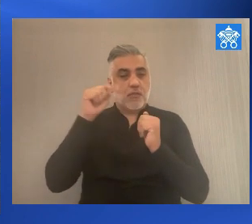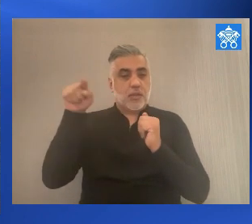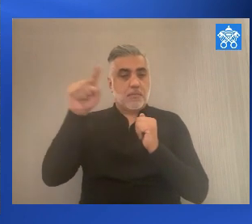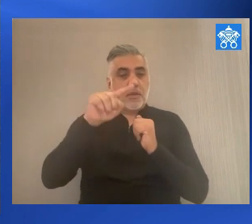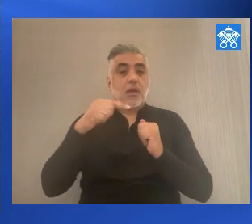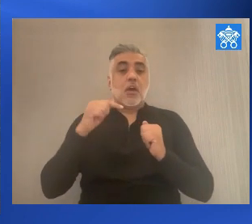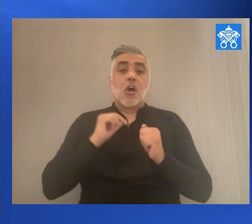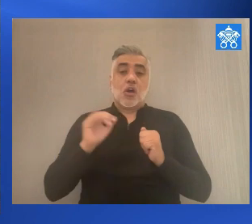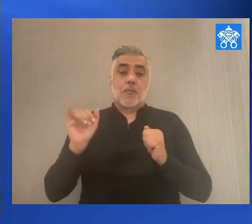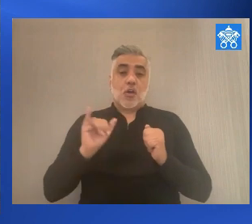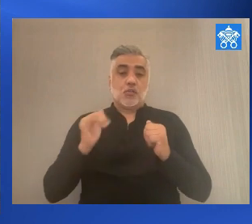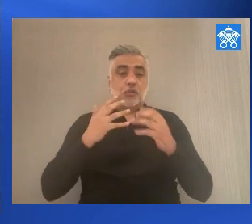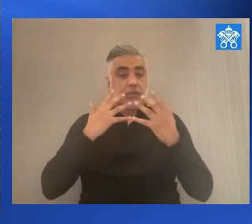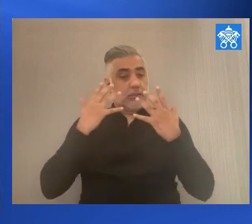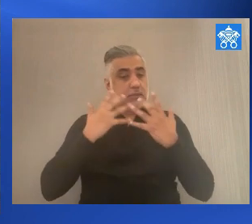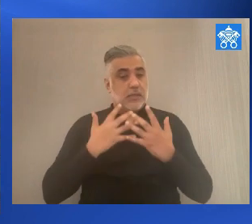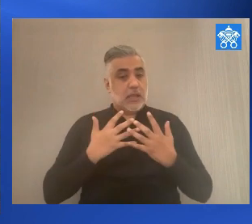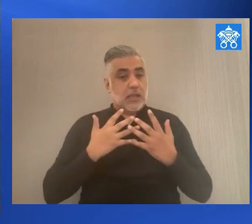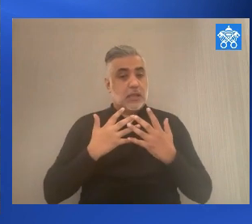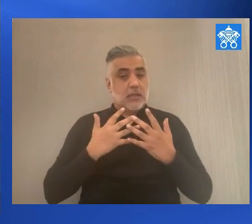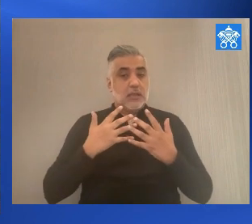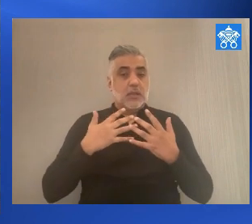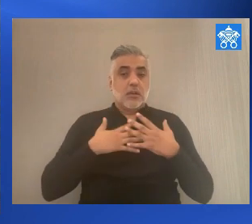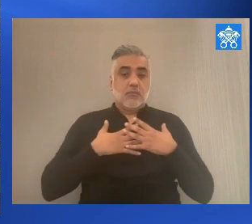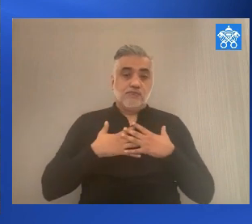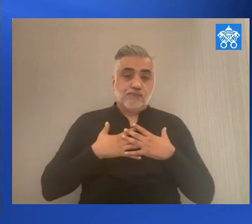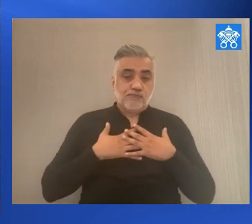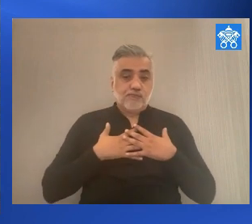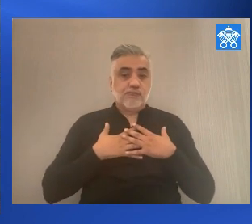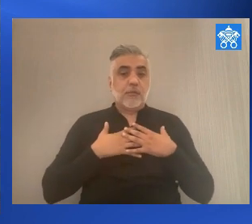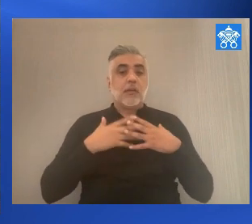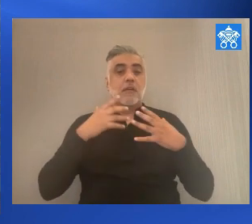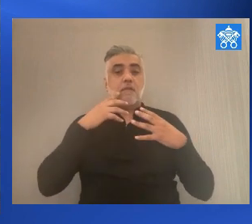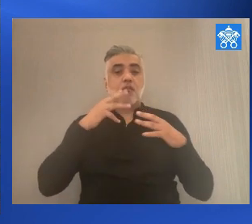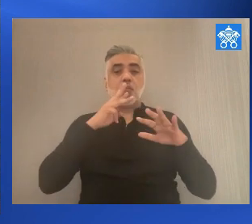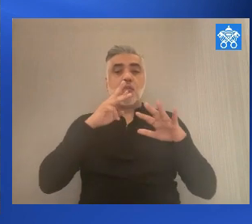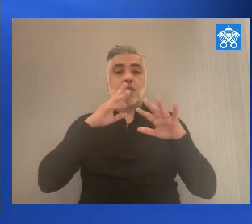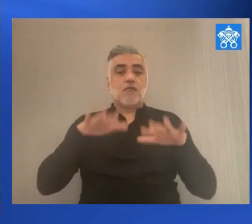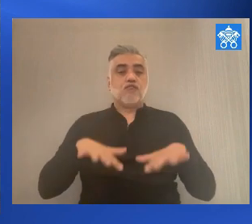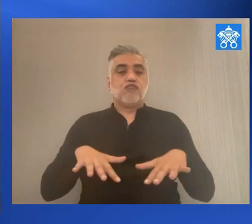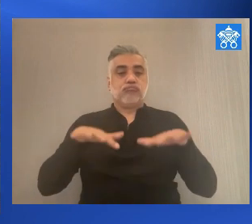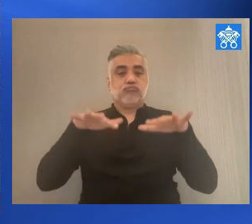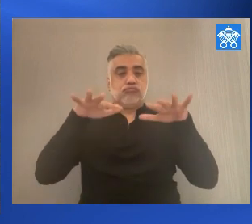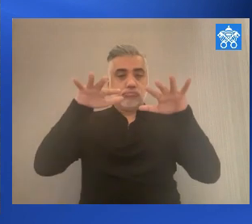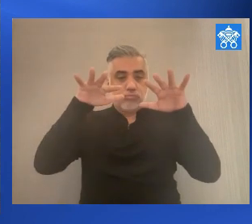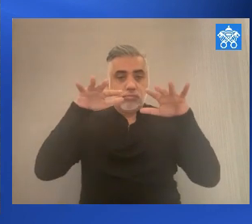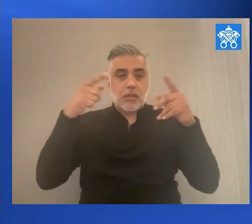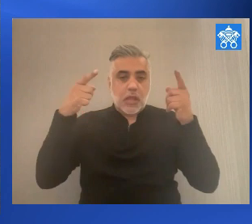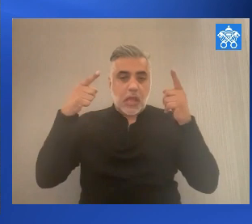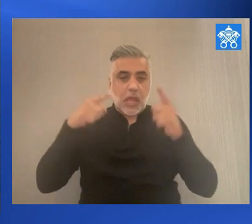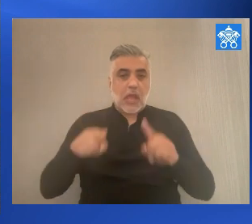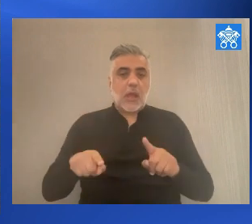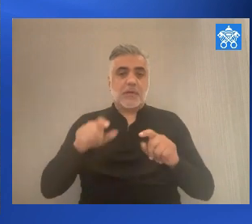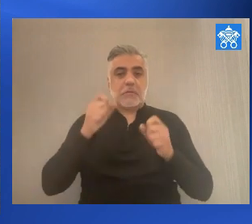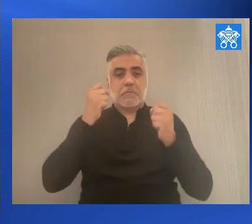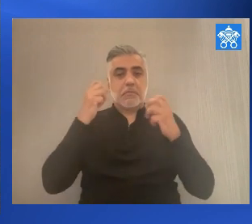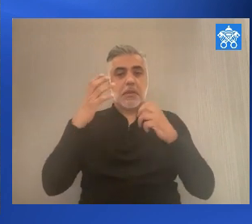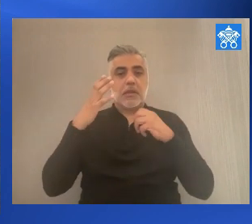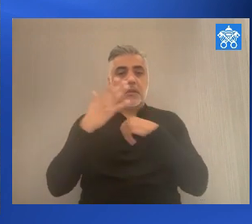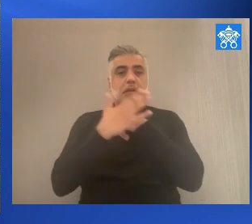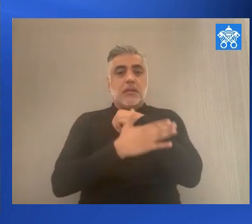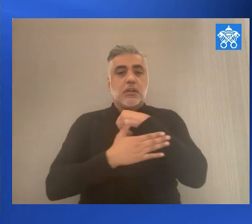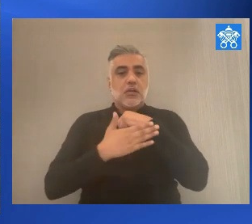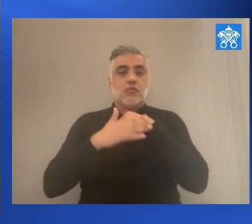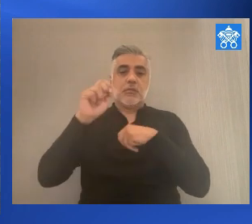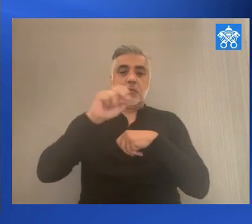And I'm sad and offer my closeness to the floods that are affecting many African